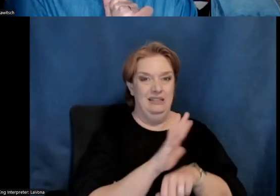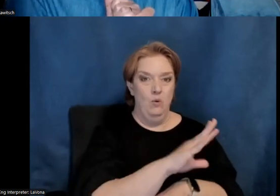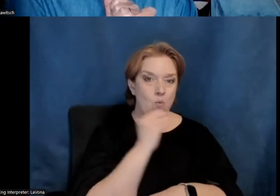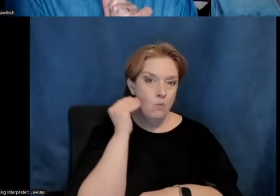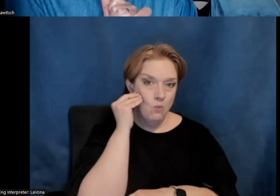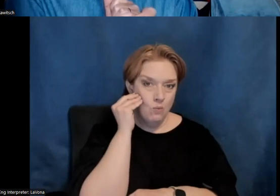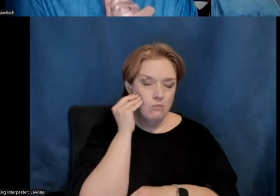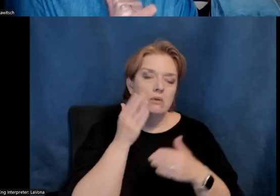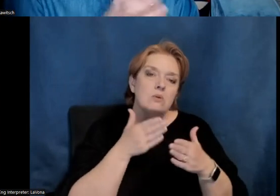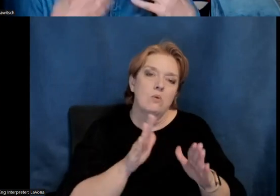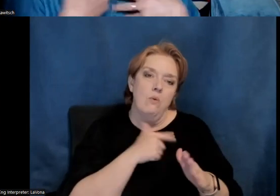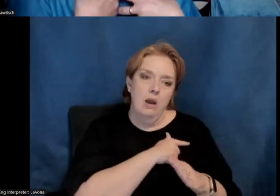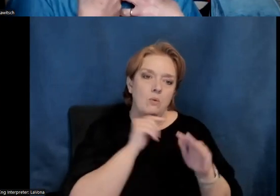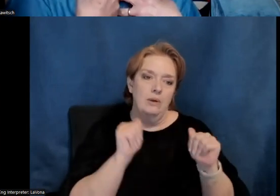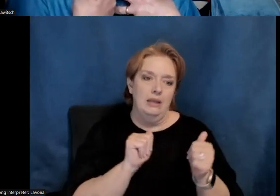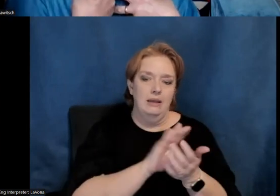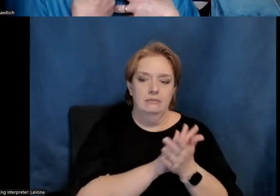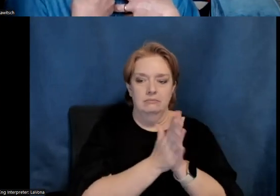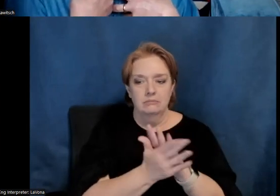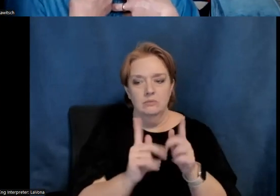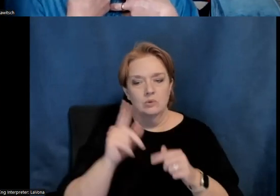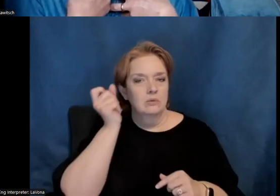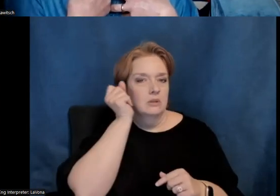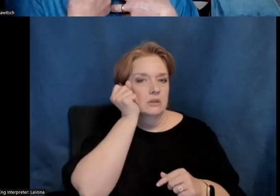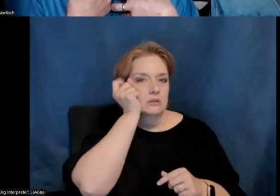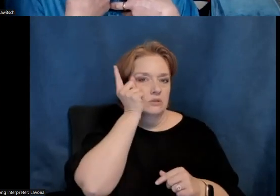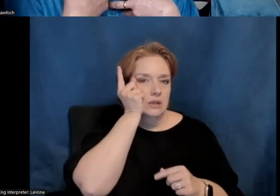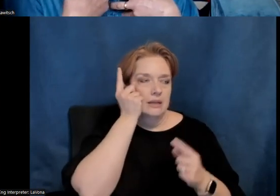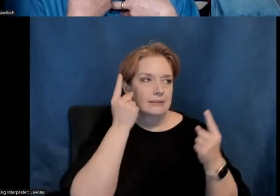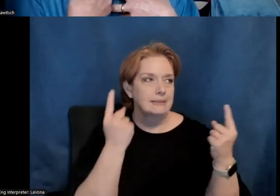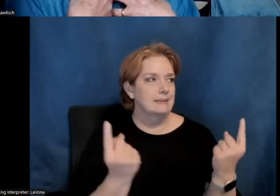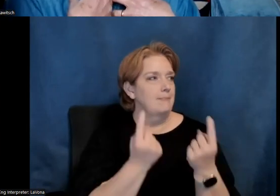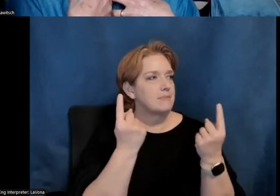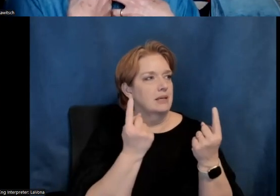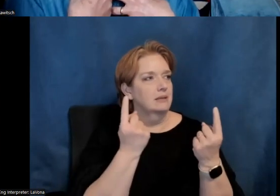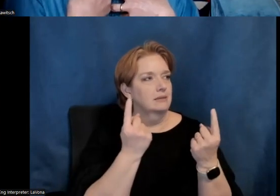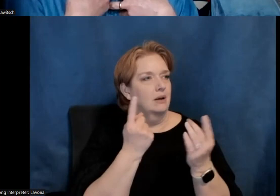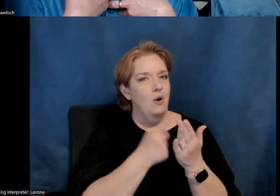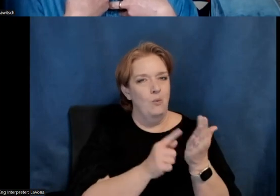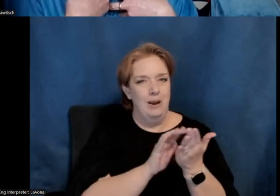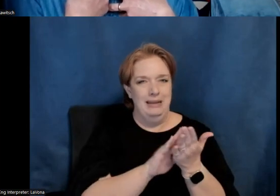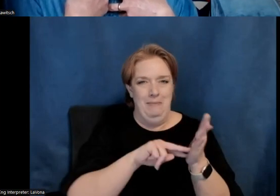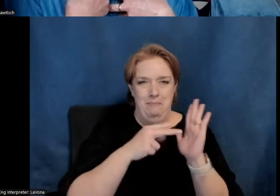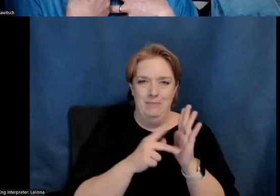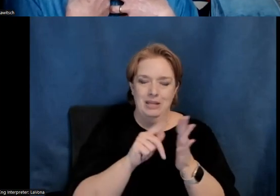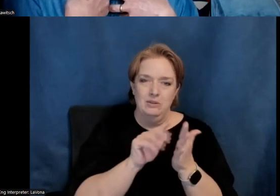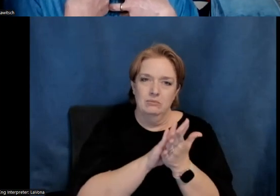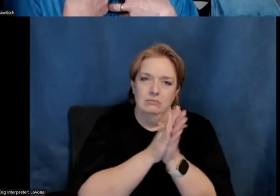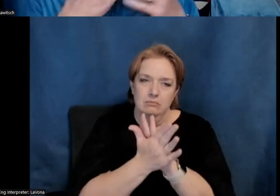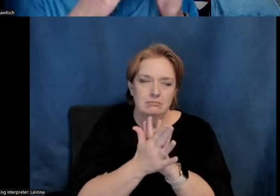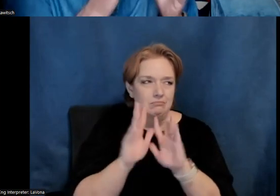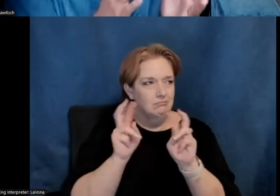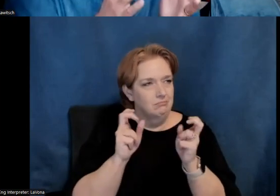becomes a way to understand something really fundamental about what it is to be alive and what it is to, uh,